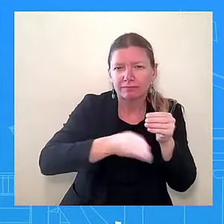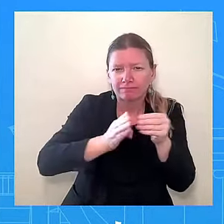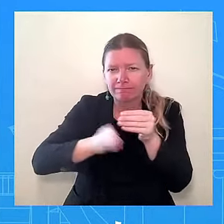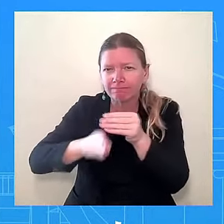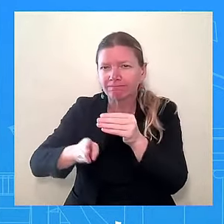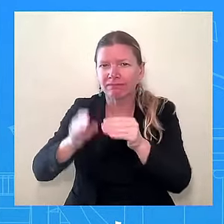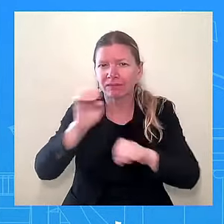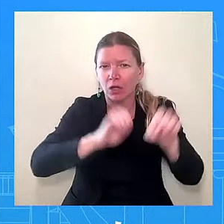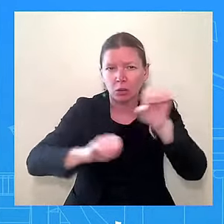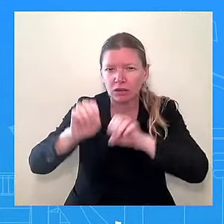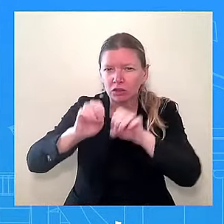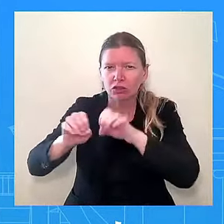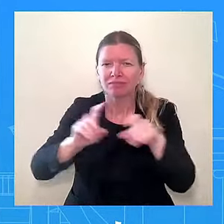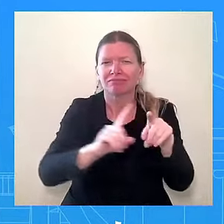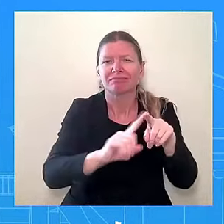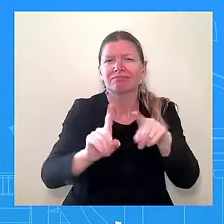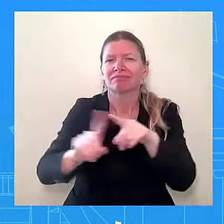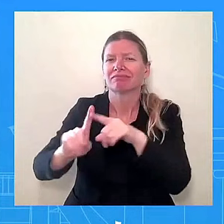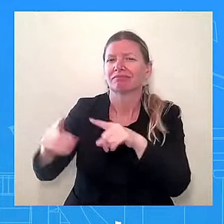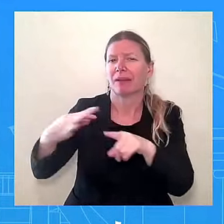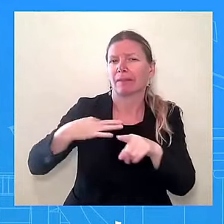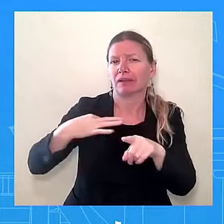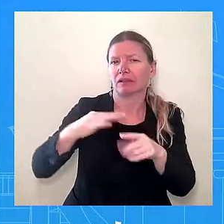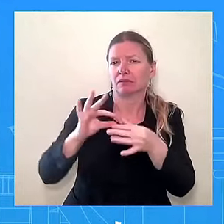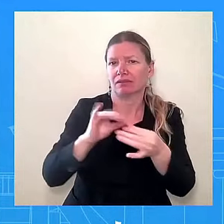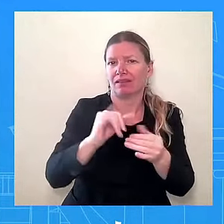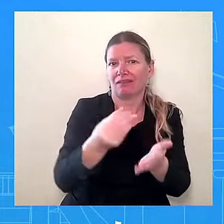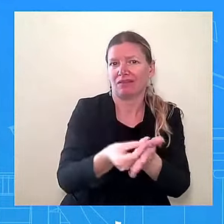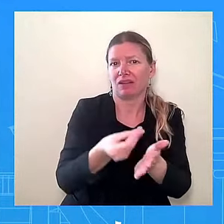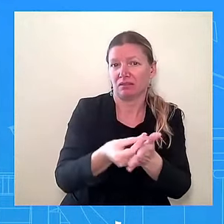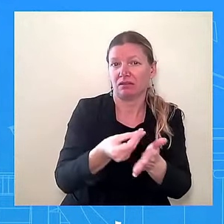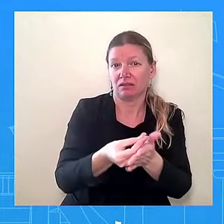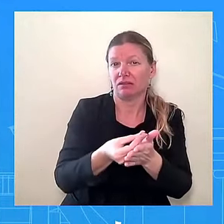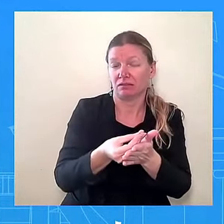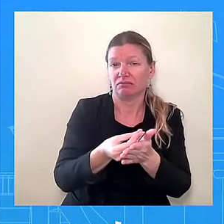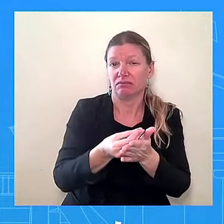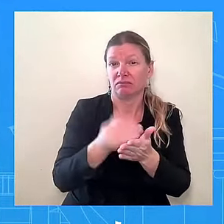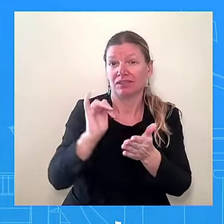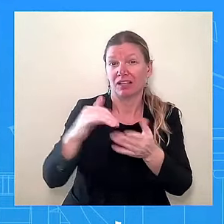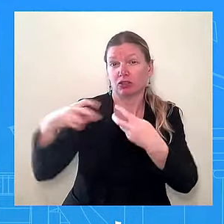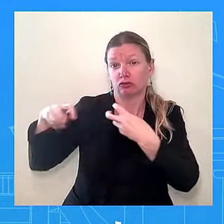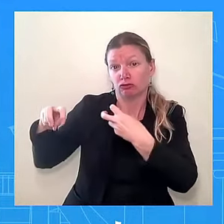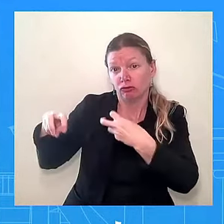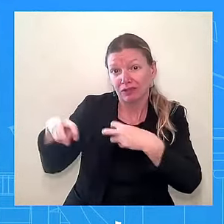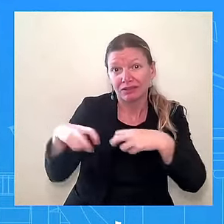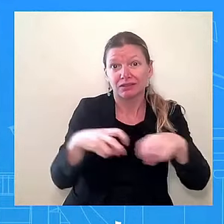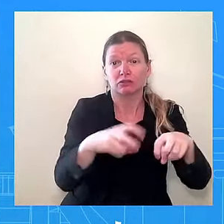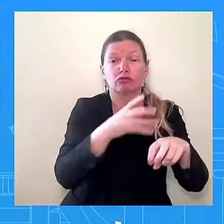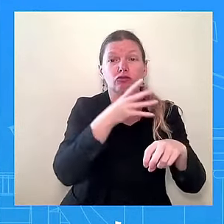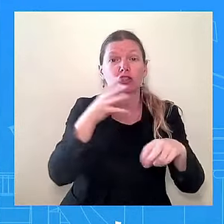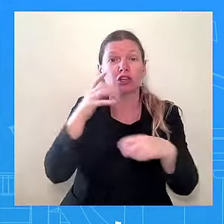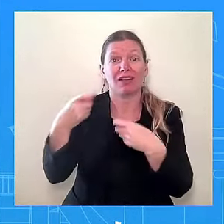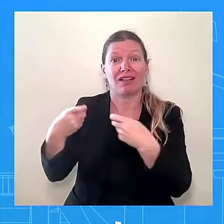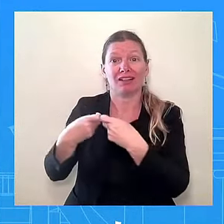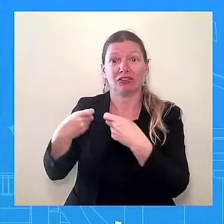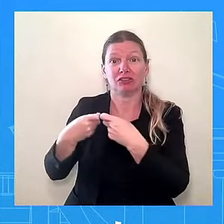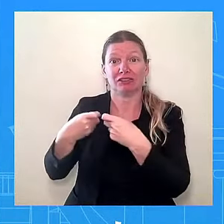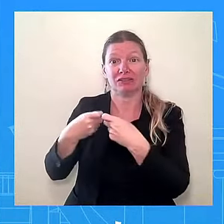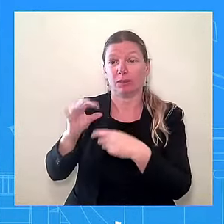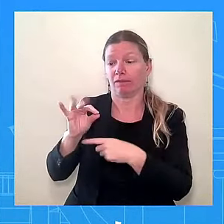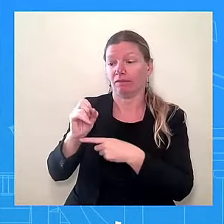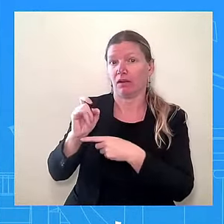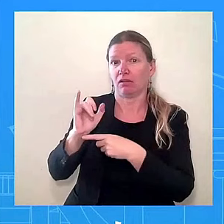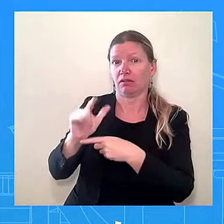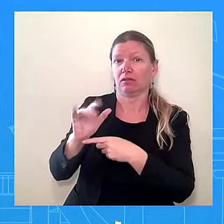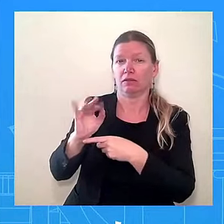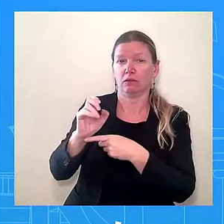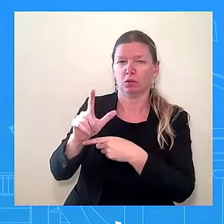rural electricity from fossil fuel-based transition and generation to more renewable sources, it's complicated.